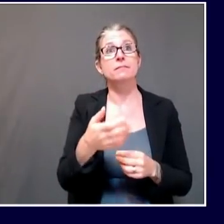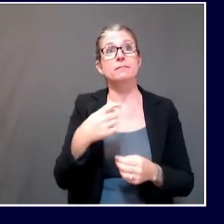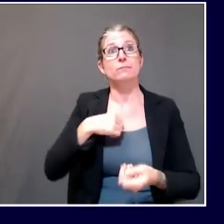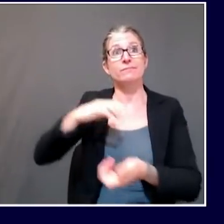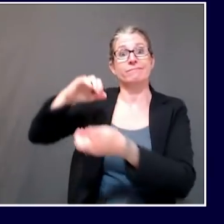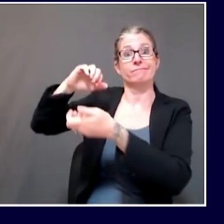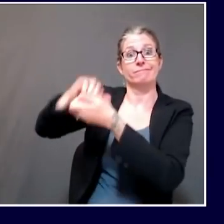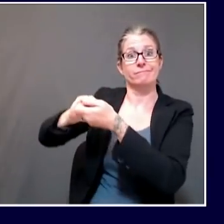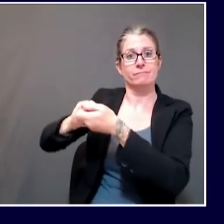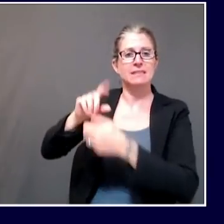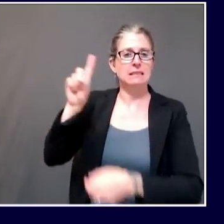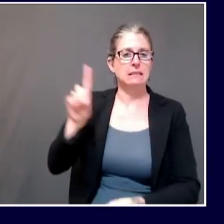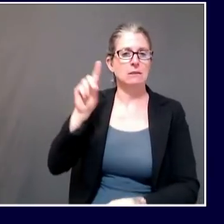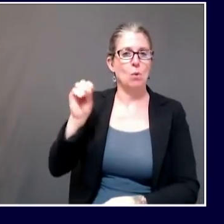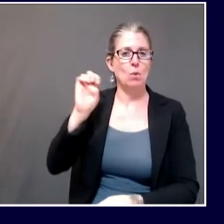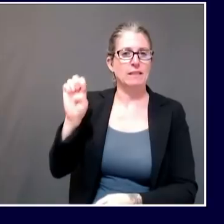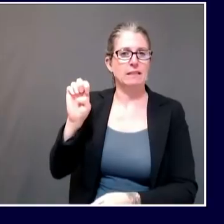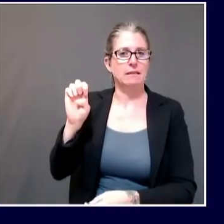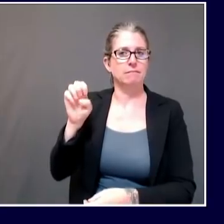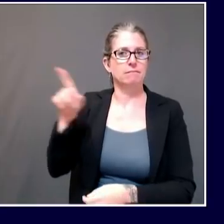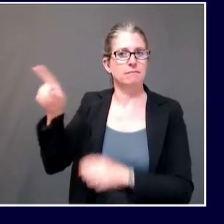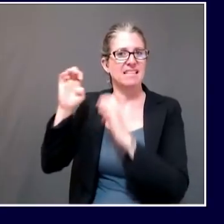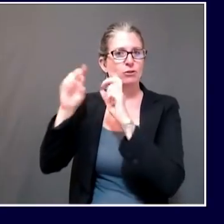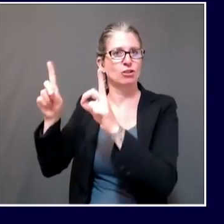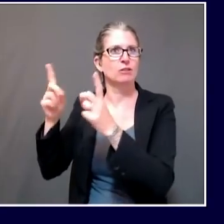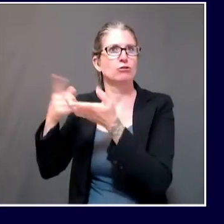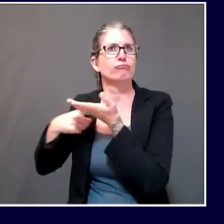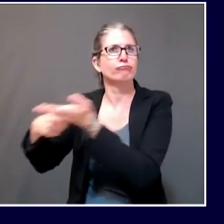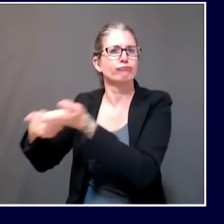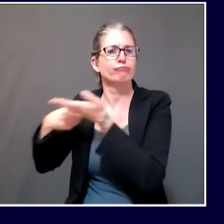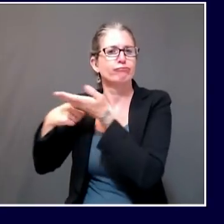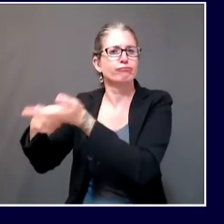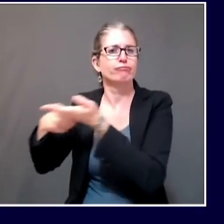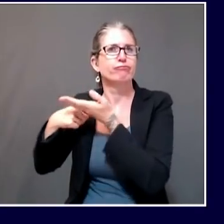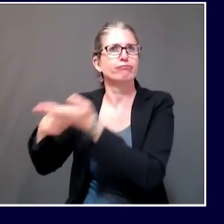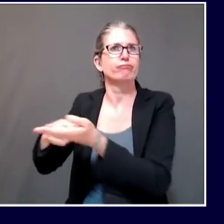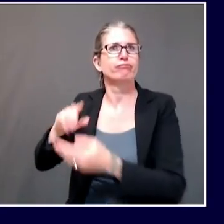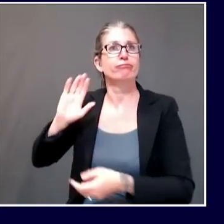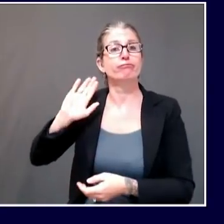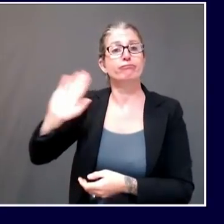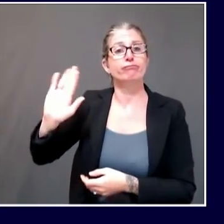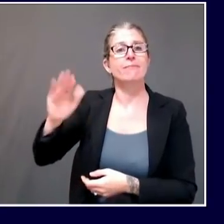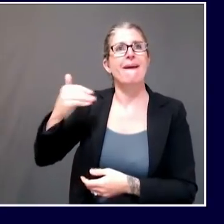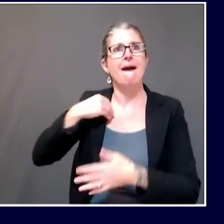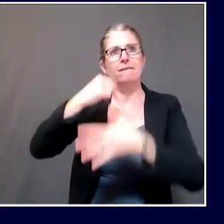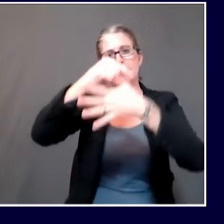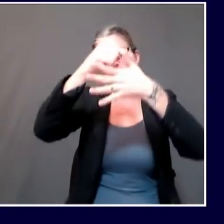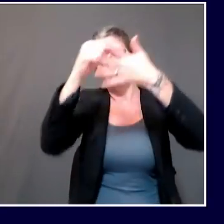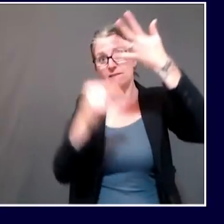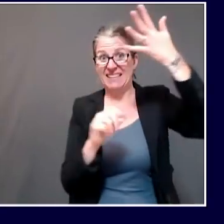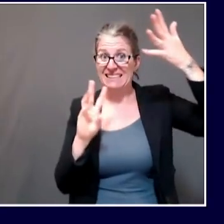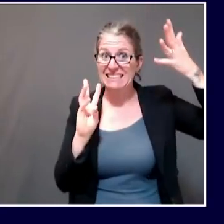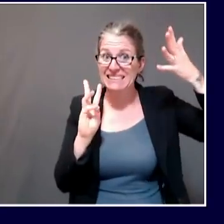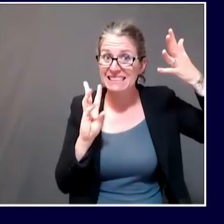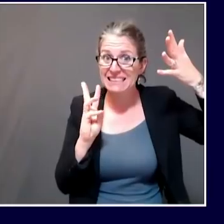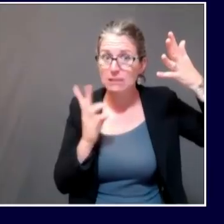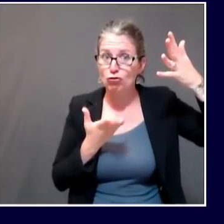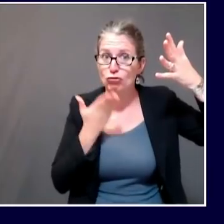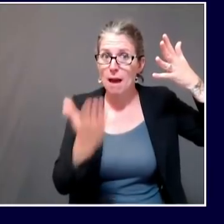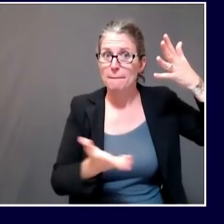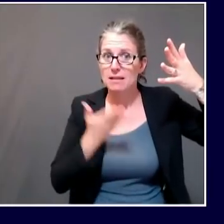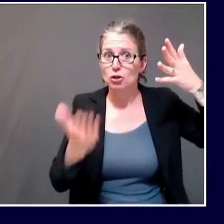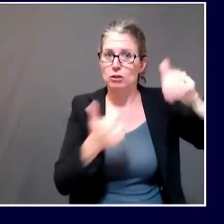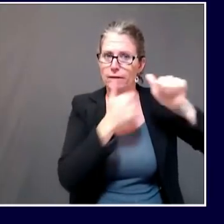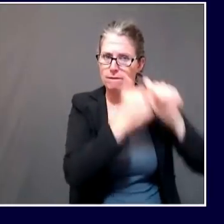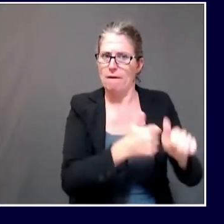on its website six requirements for all school and then recommendations. When it comes to certain types of activity